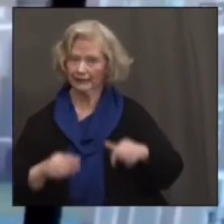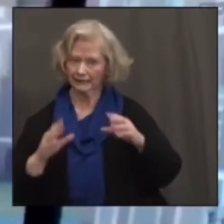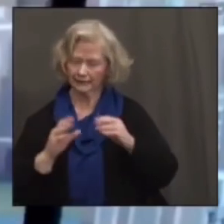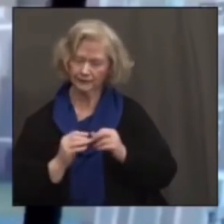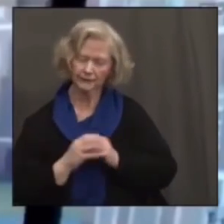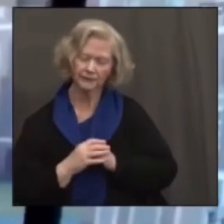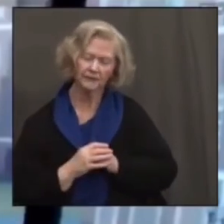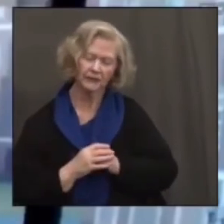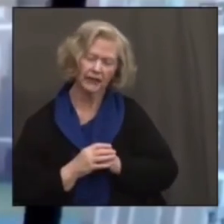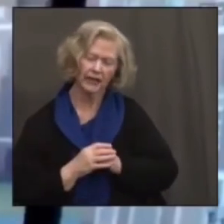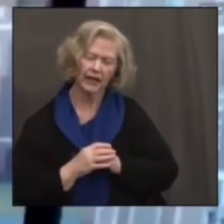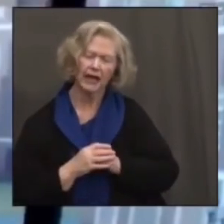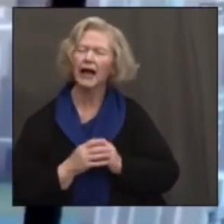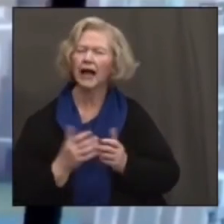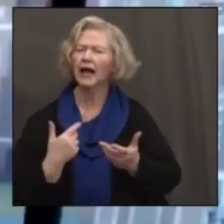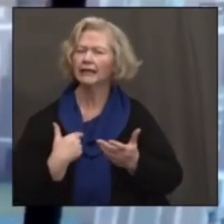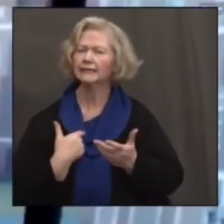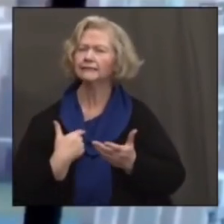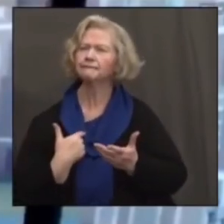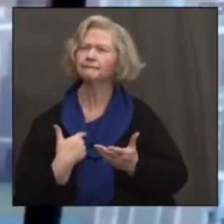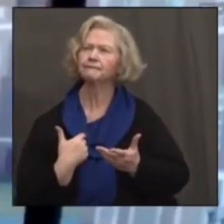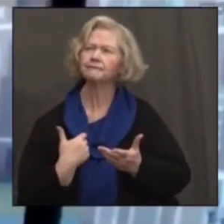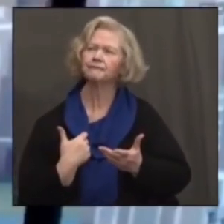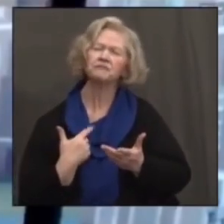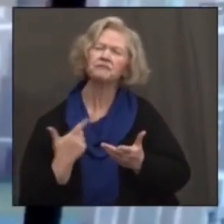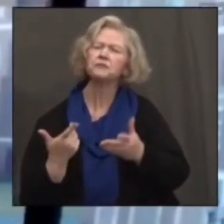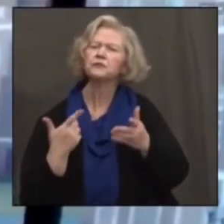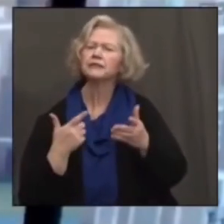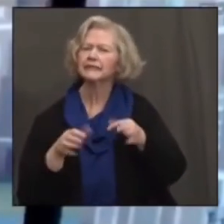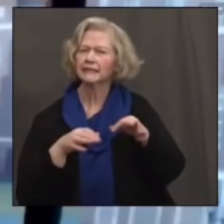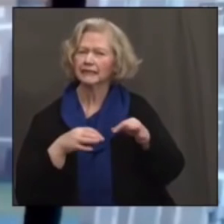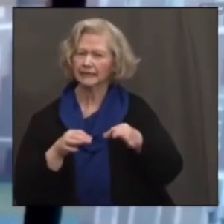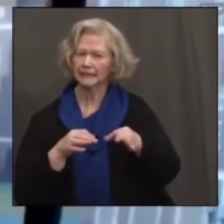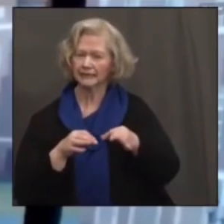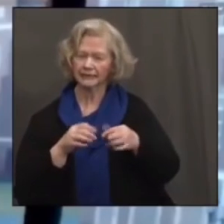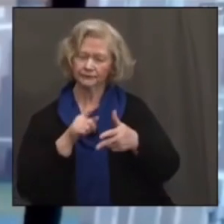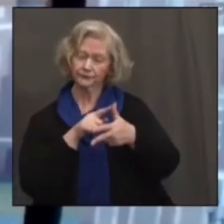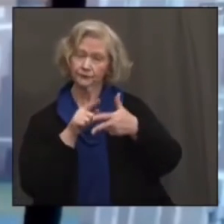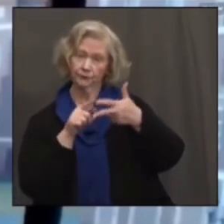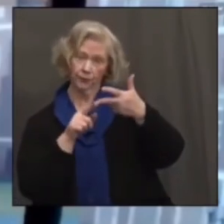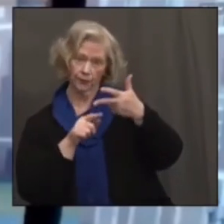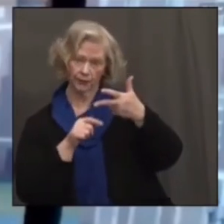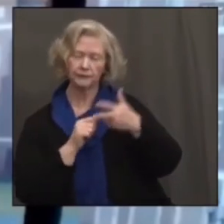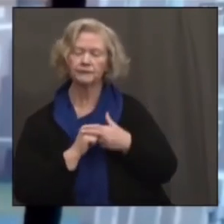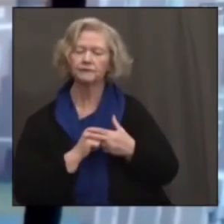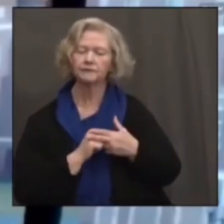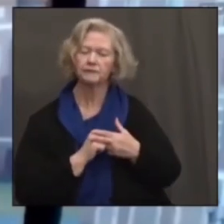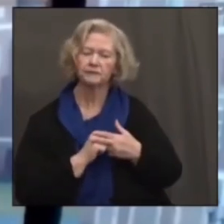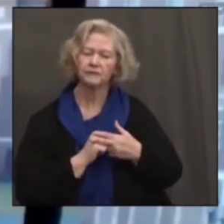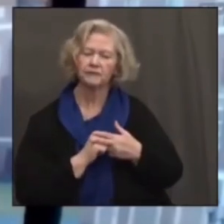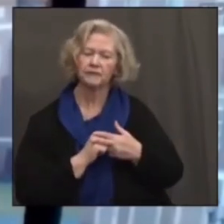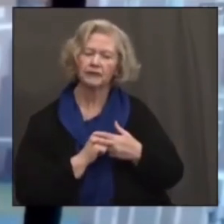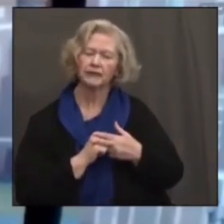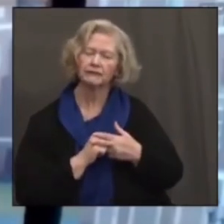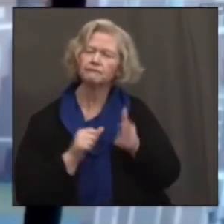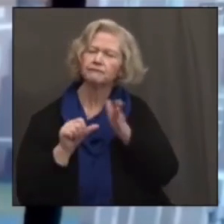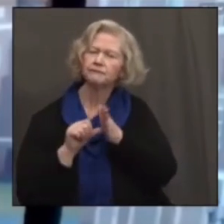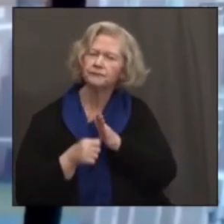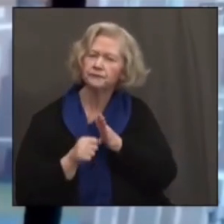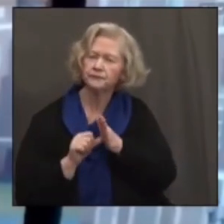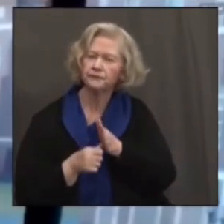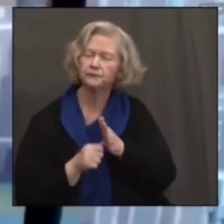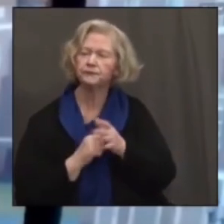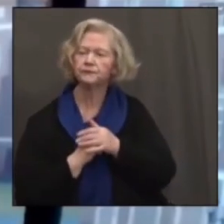So let me, I'd like to just talk about make three points comments and to highlight some of the